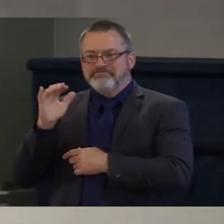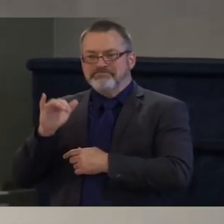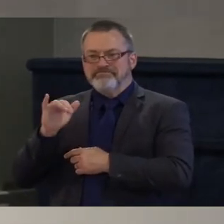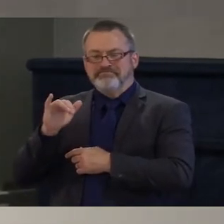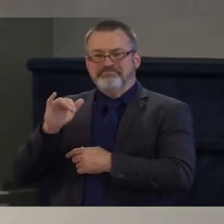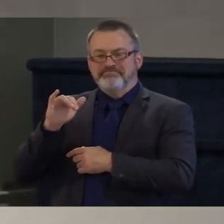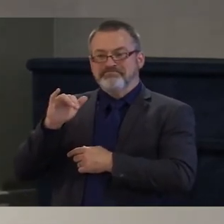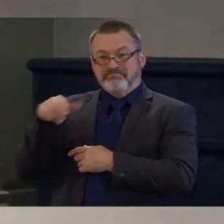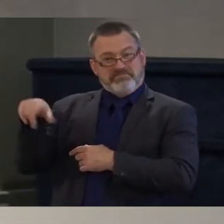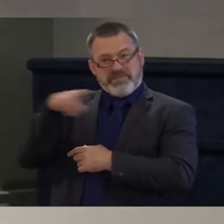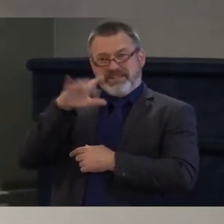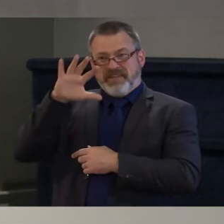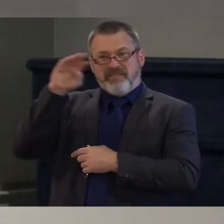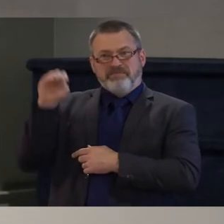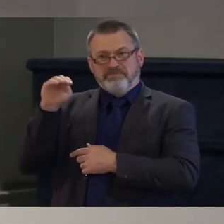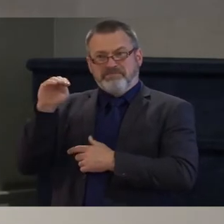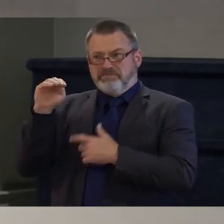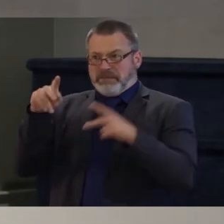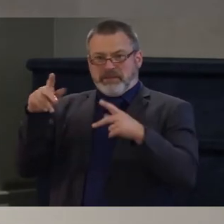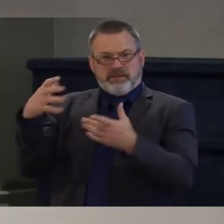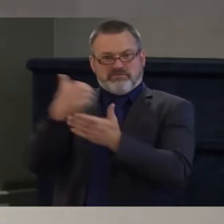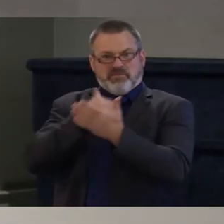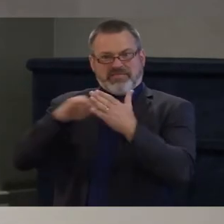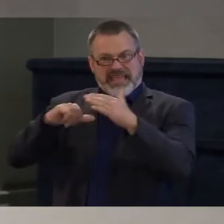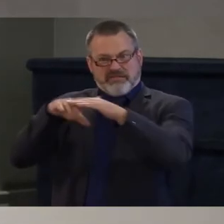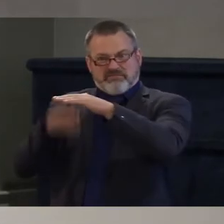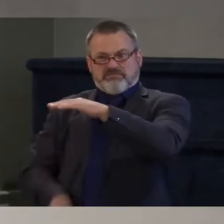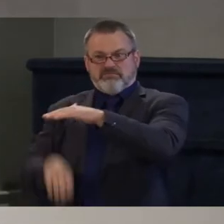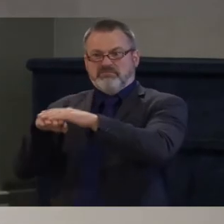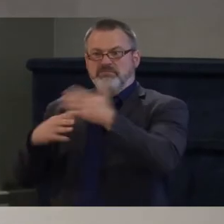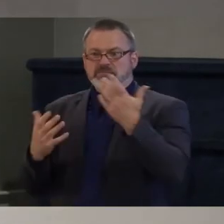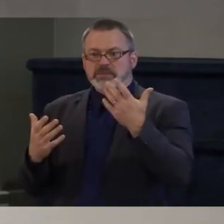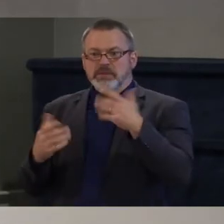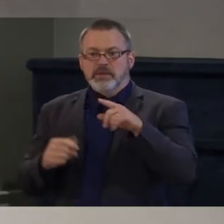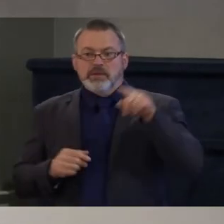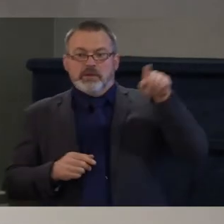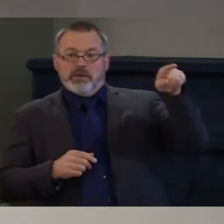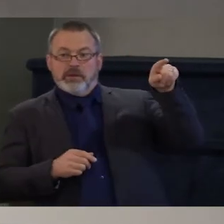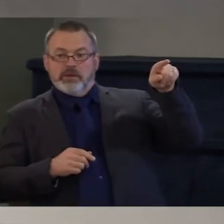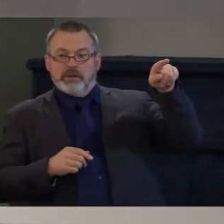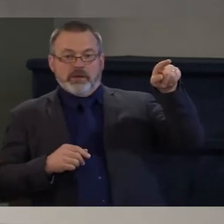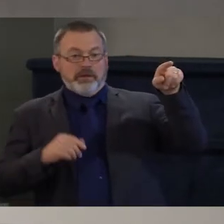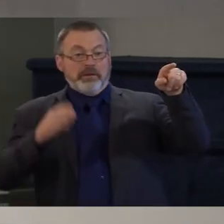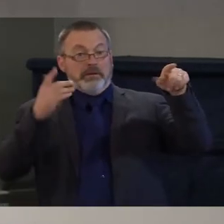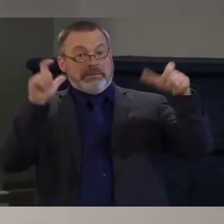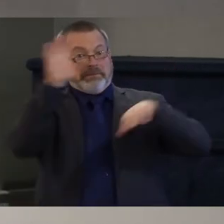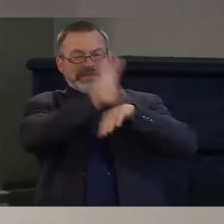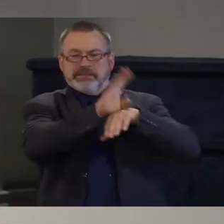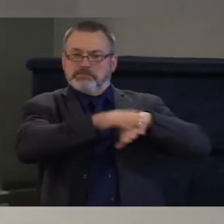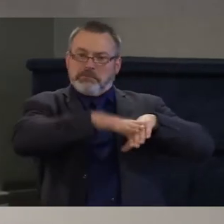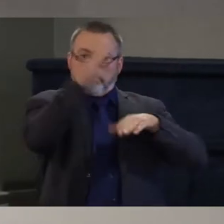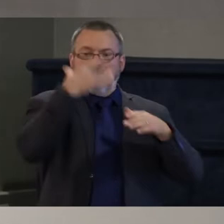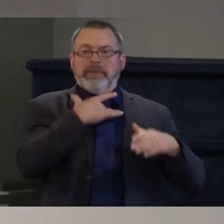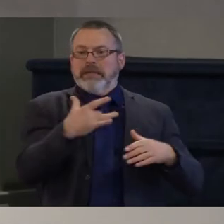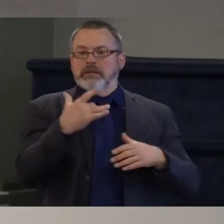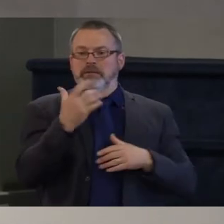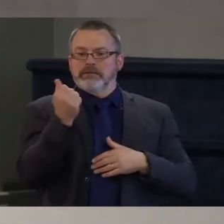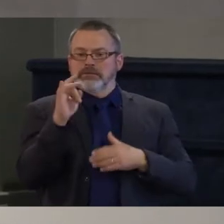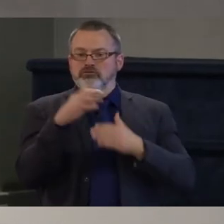can afford minimum wage of $18 an hour, and I wouldn't bat an eye about that. So, if you're a big business, you can afford to